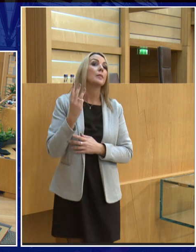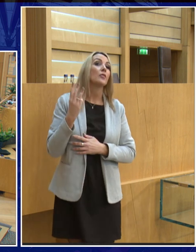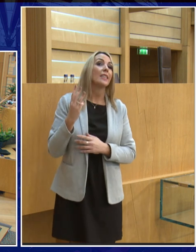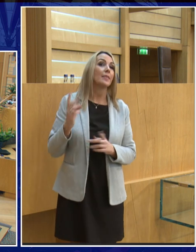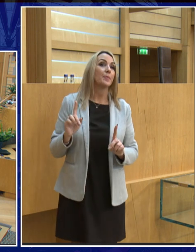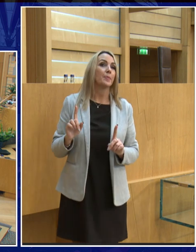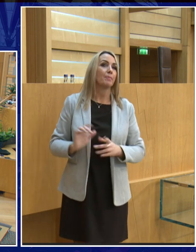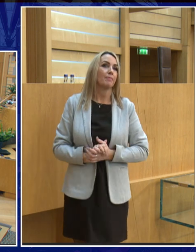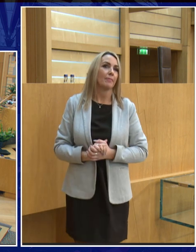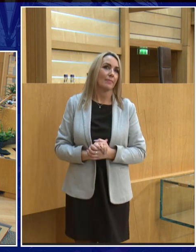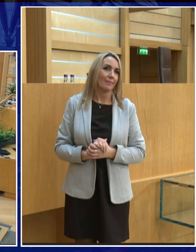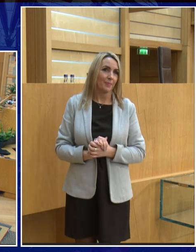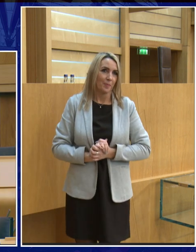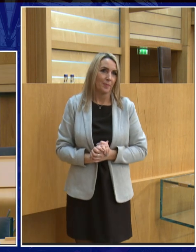are you